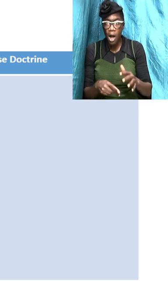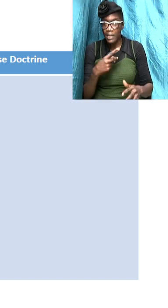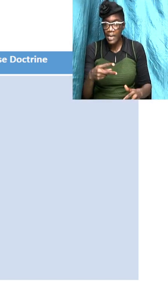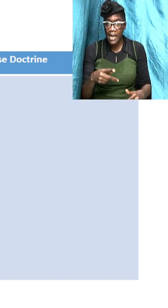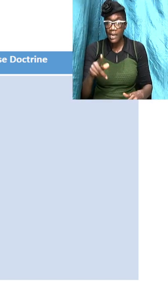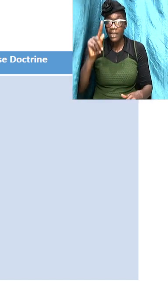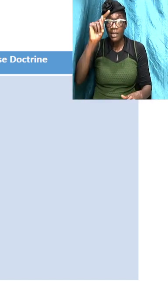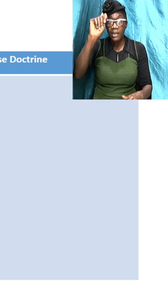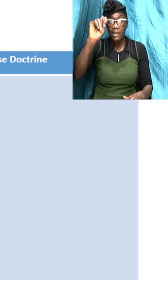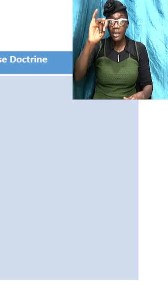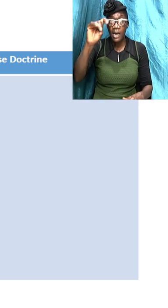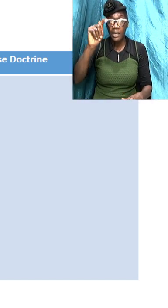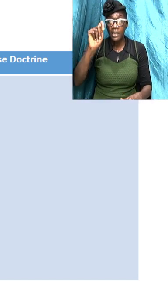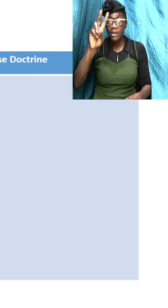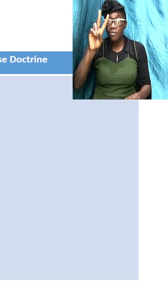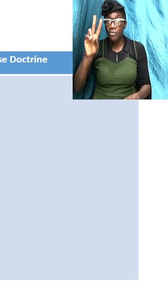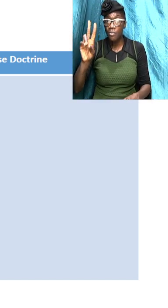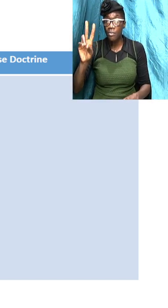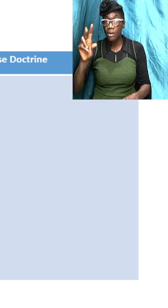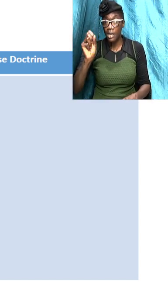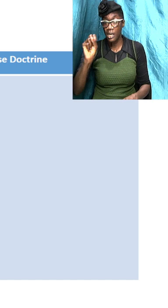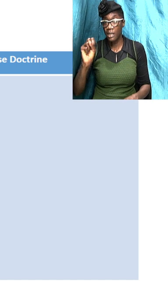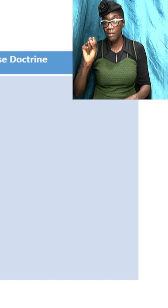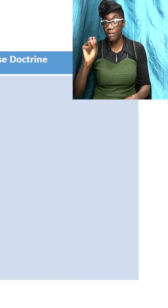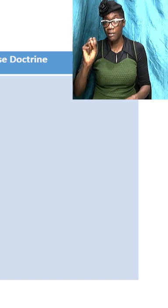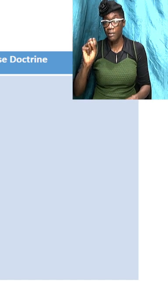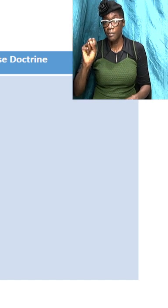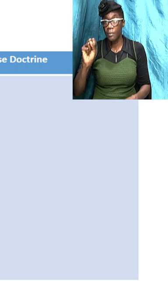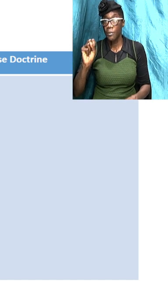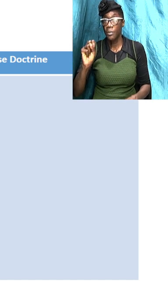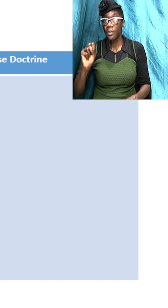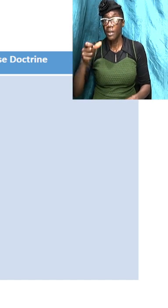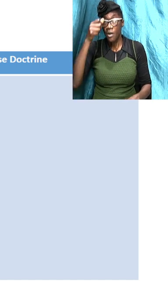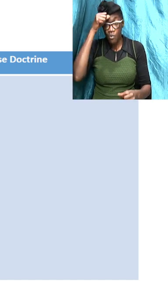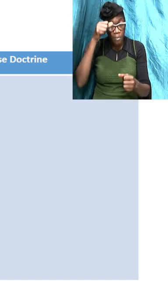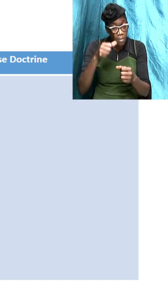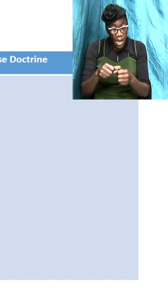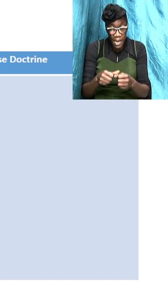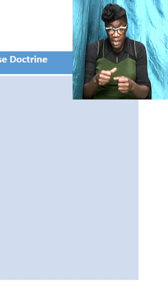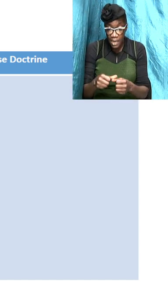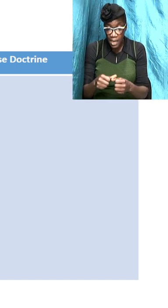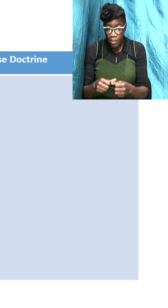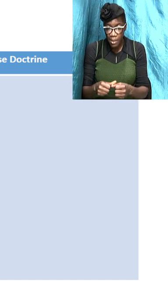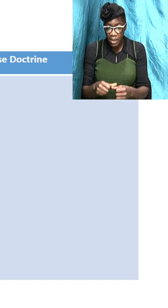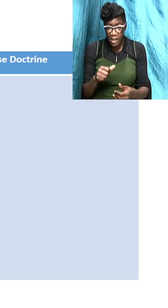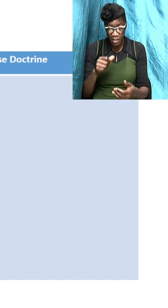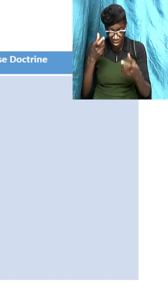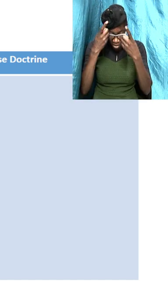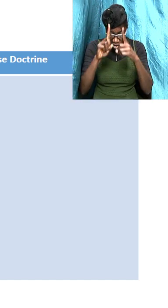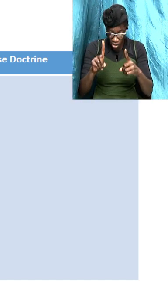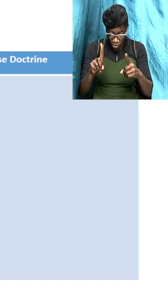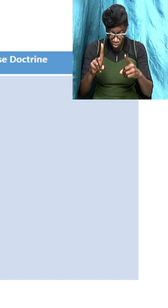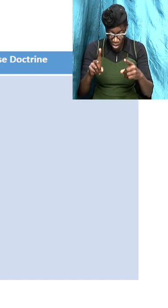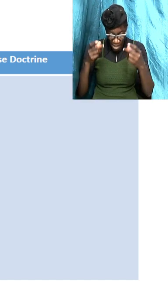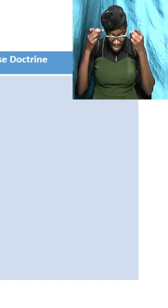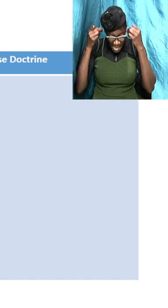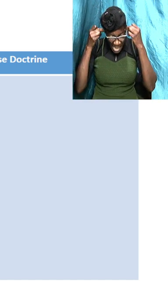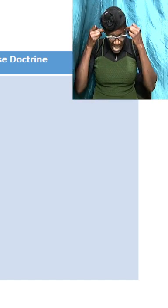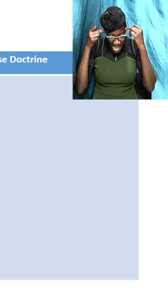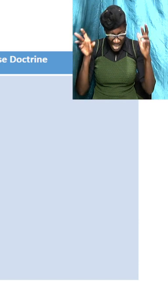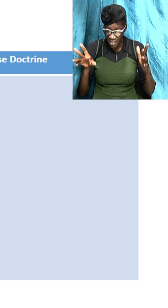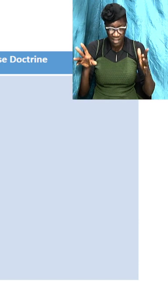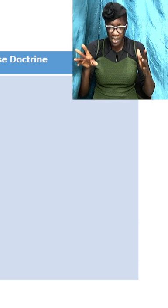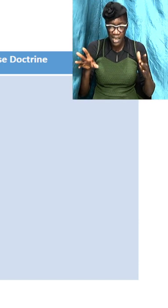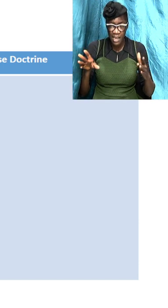occurs with sound doctrine reminding him that such doctrine is excellent and is profitable